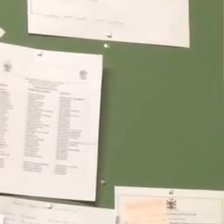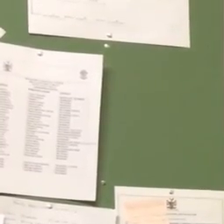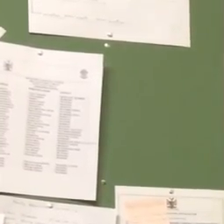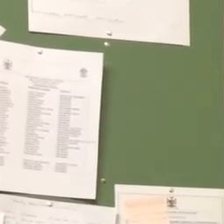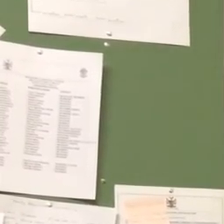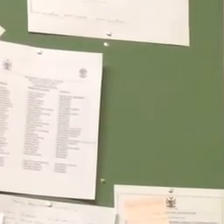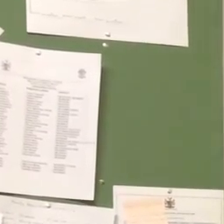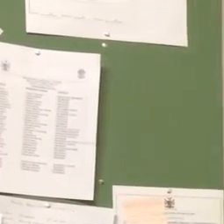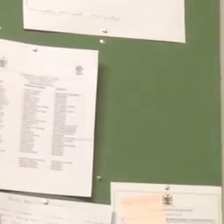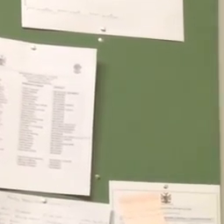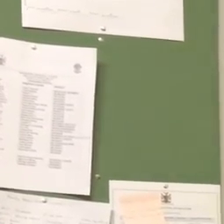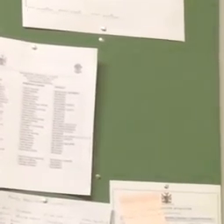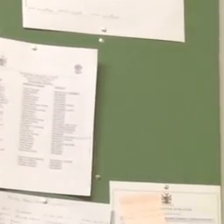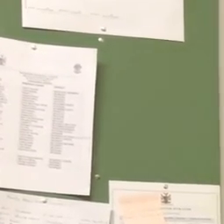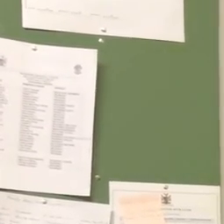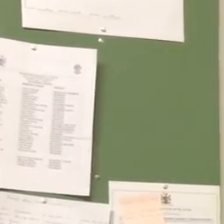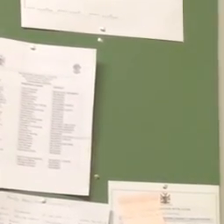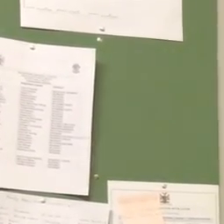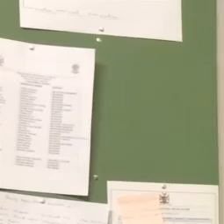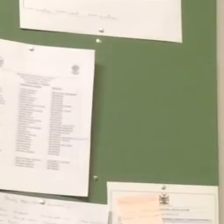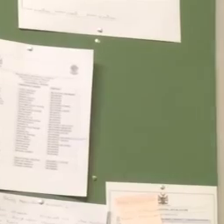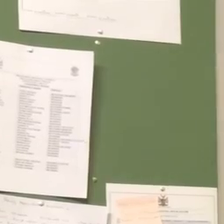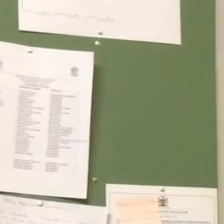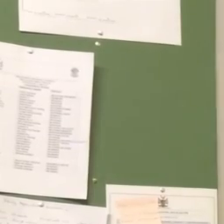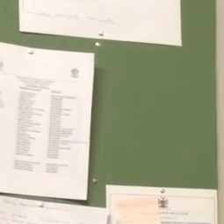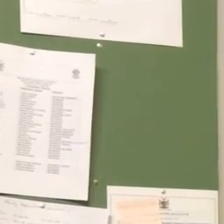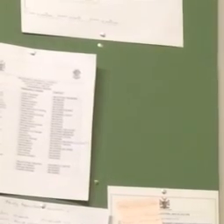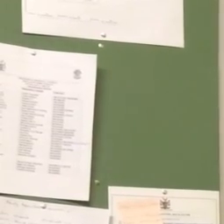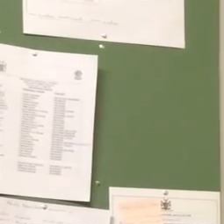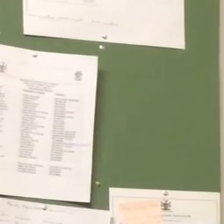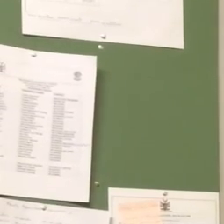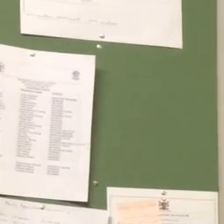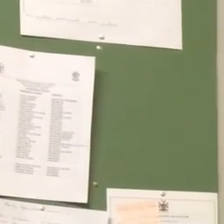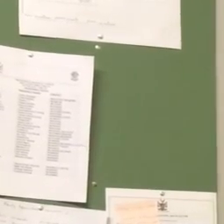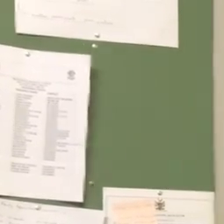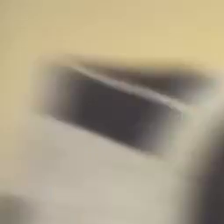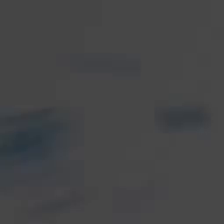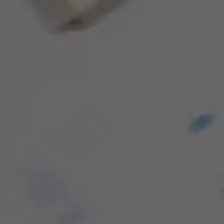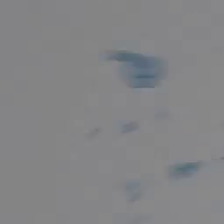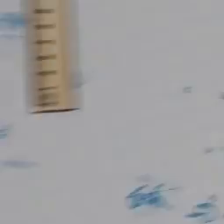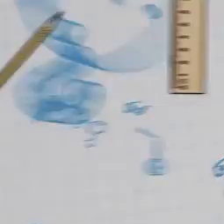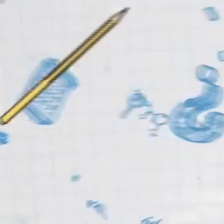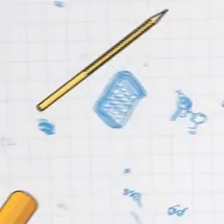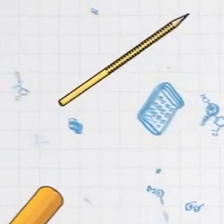improving so far we are receiving in english booklets